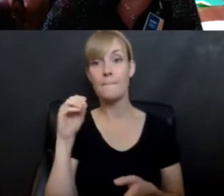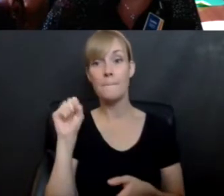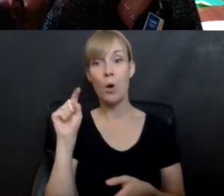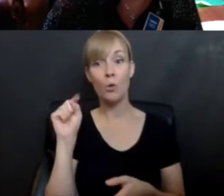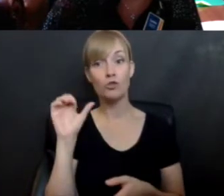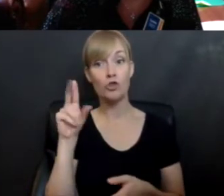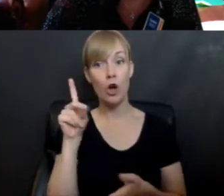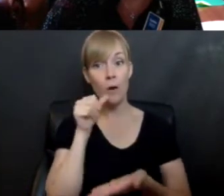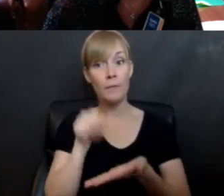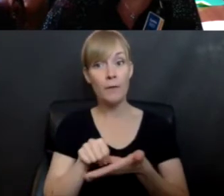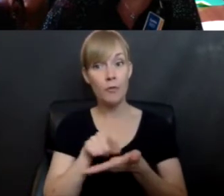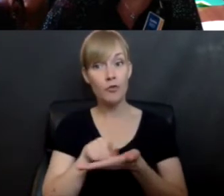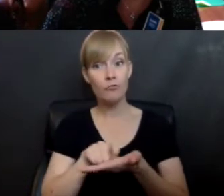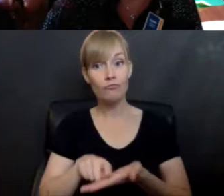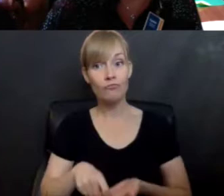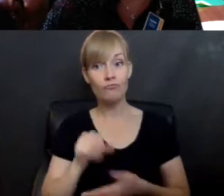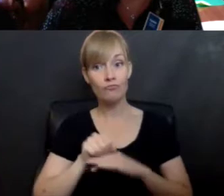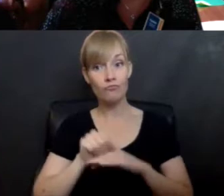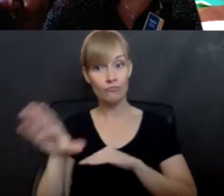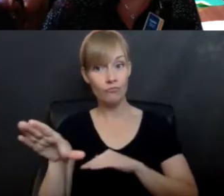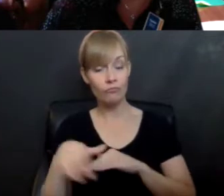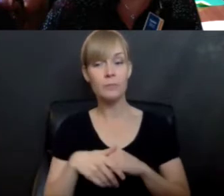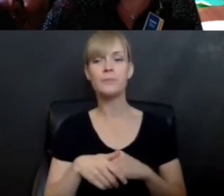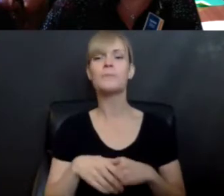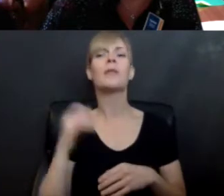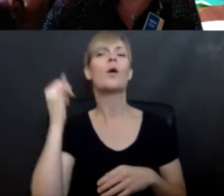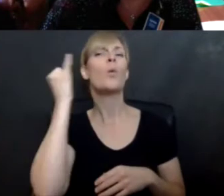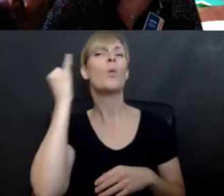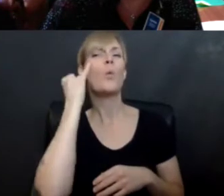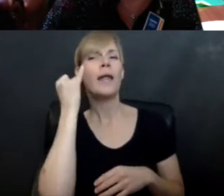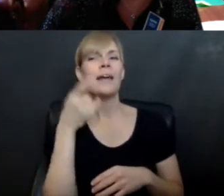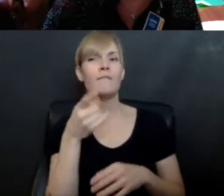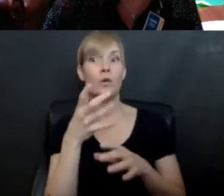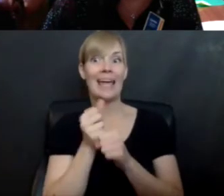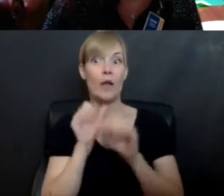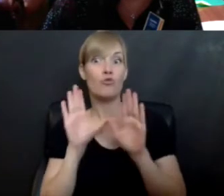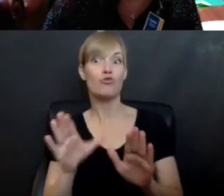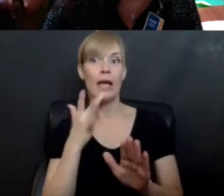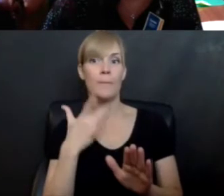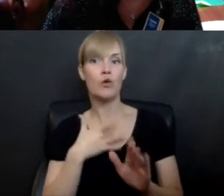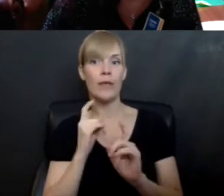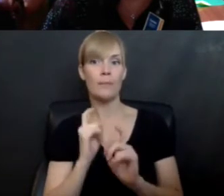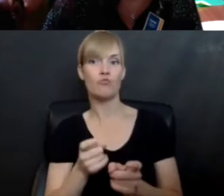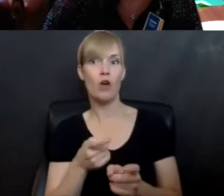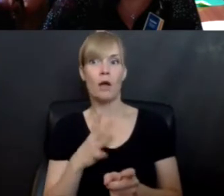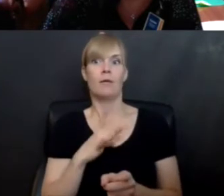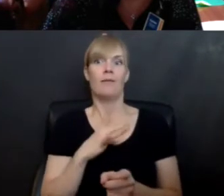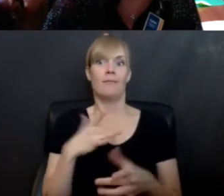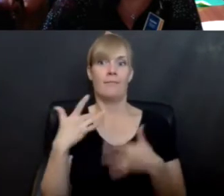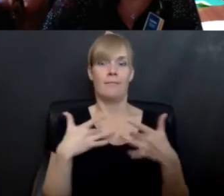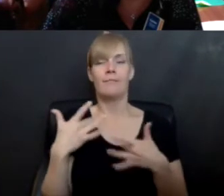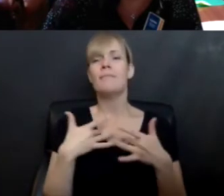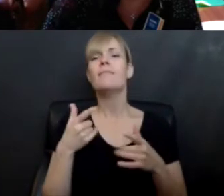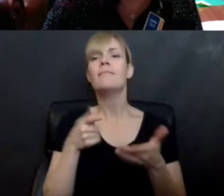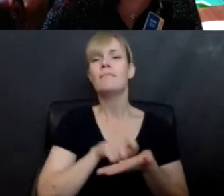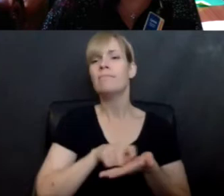right? Could we write postcards? What do you write if you get a really fabulous birthday present? What do you write afterwards to the person who